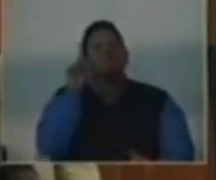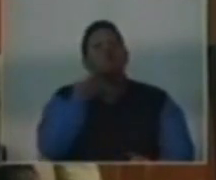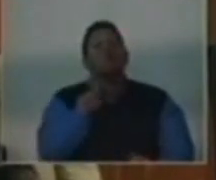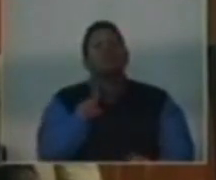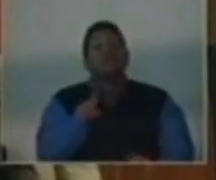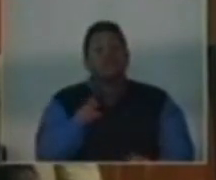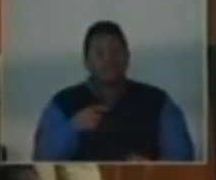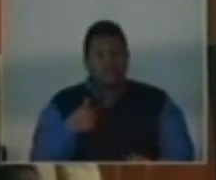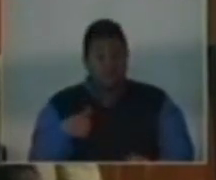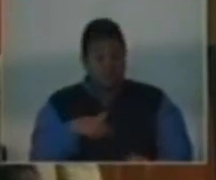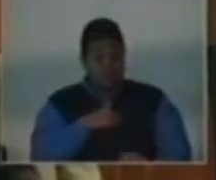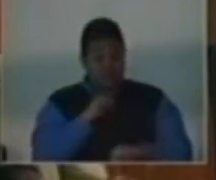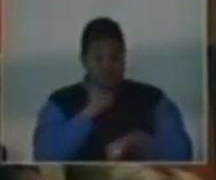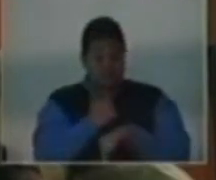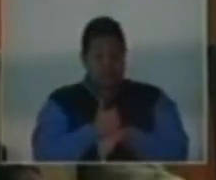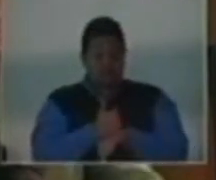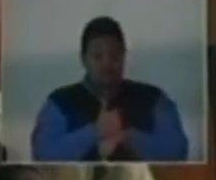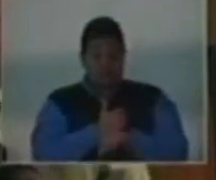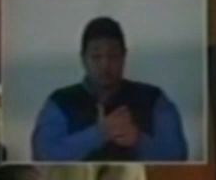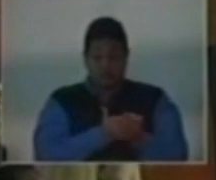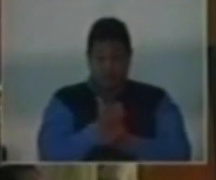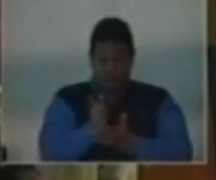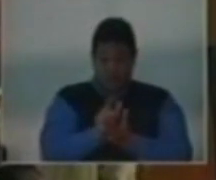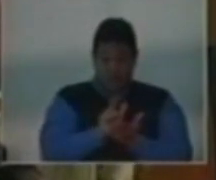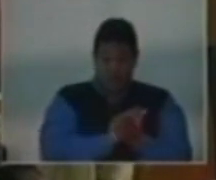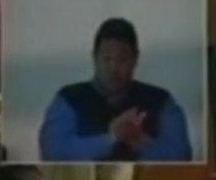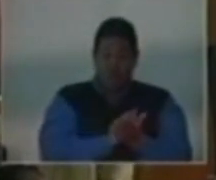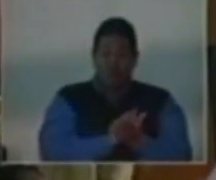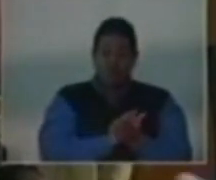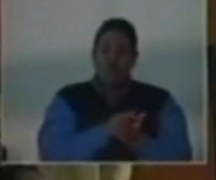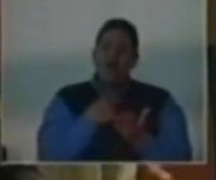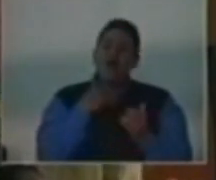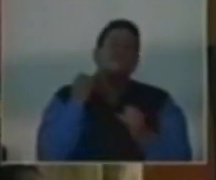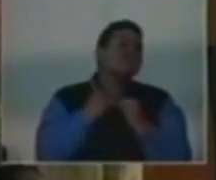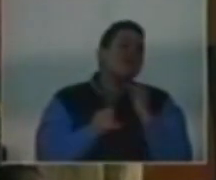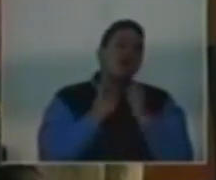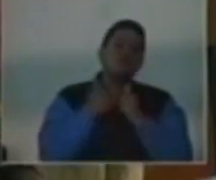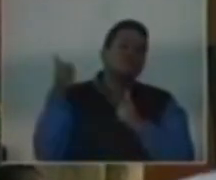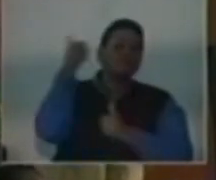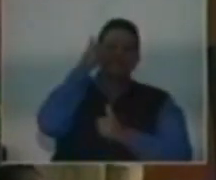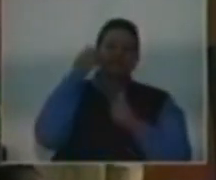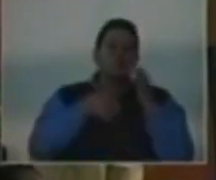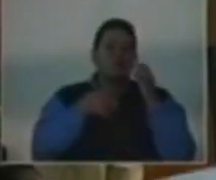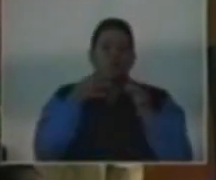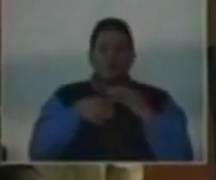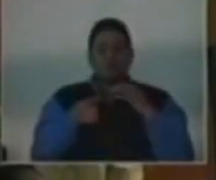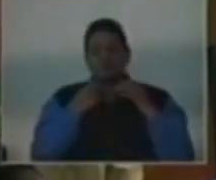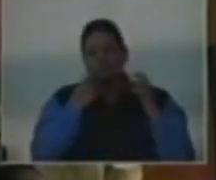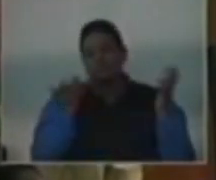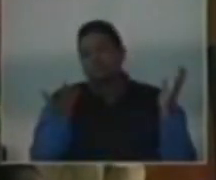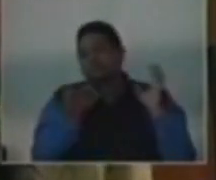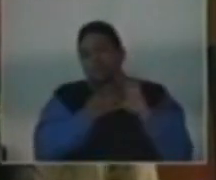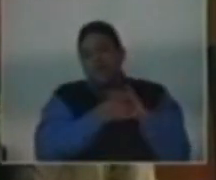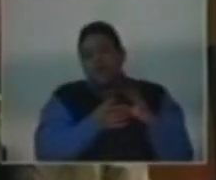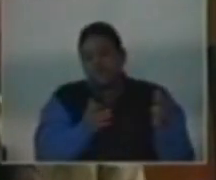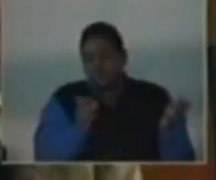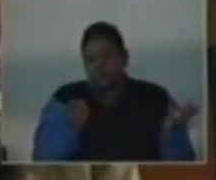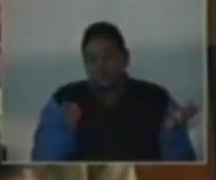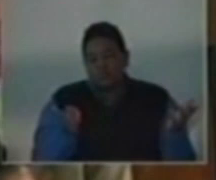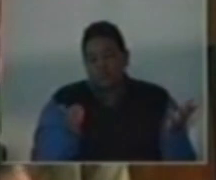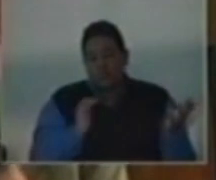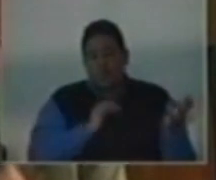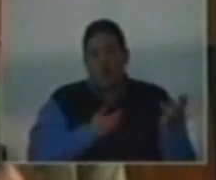by virtue of these bills a final appellate court attached to our existing